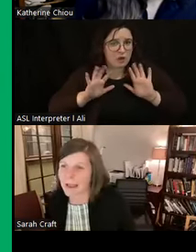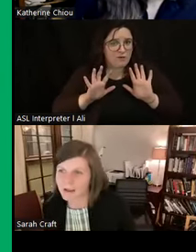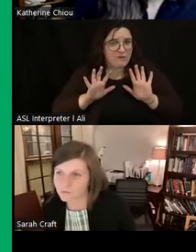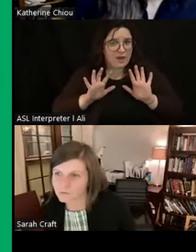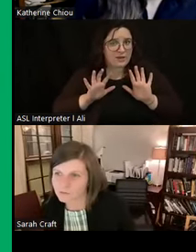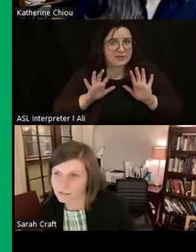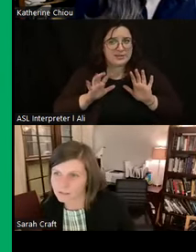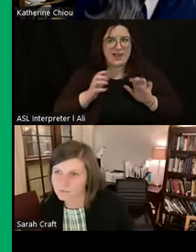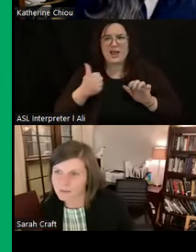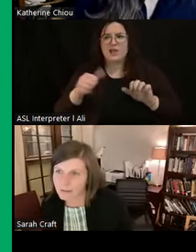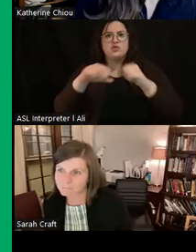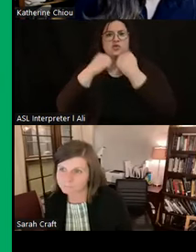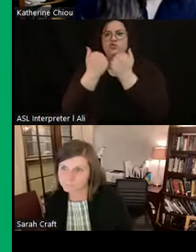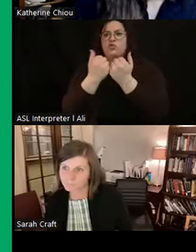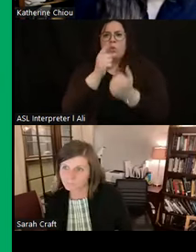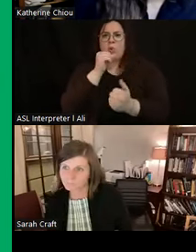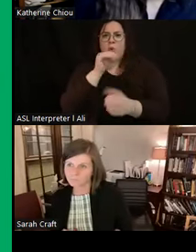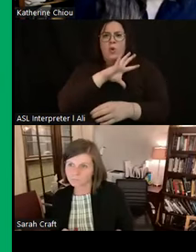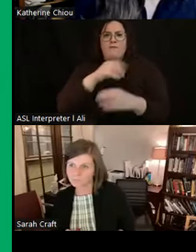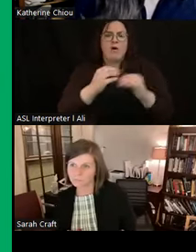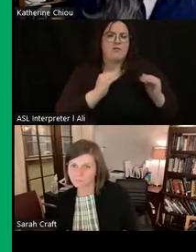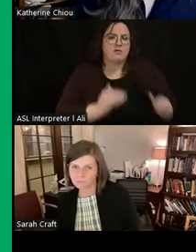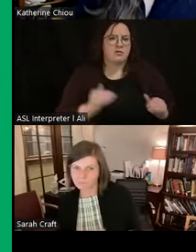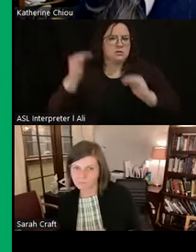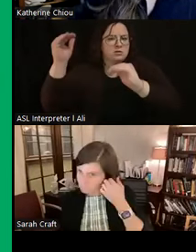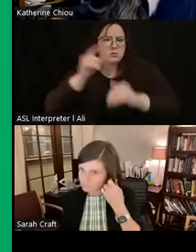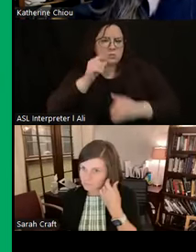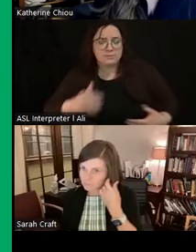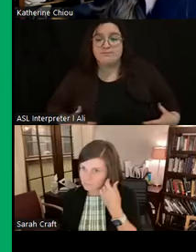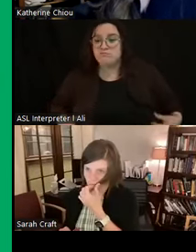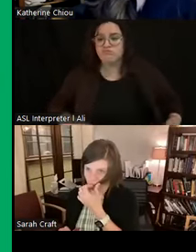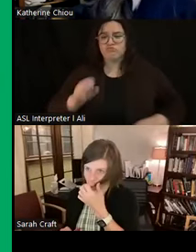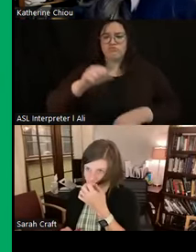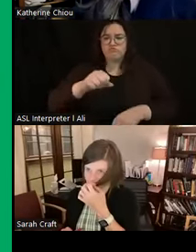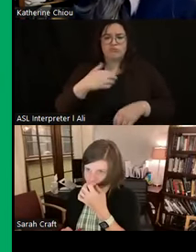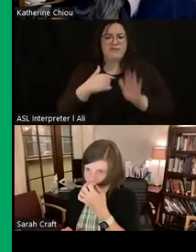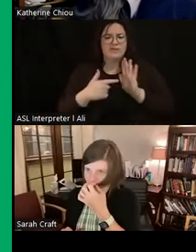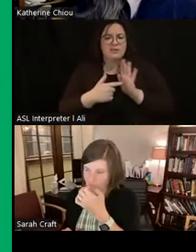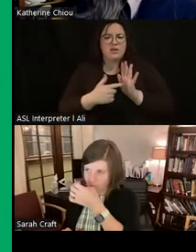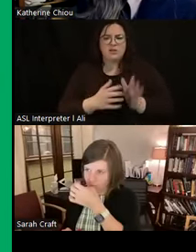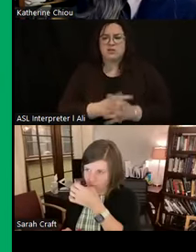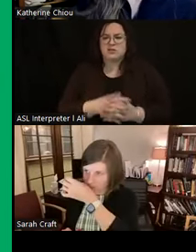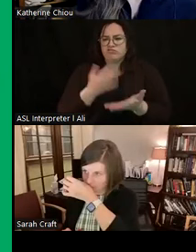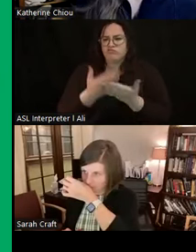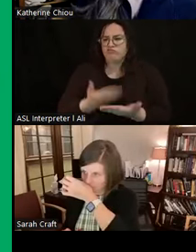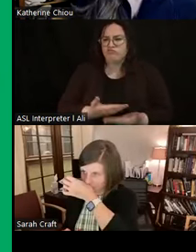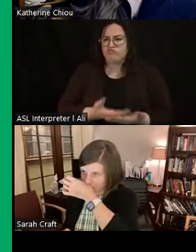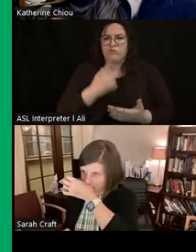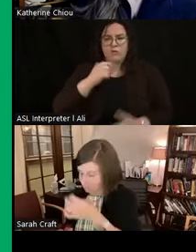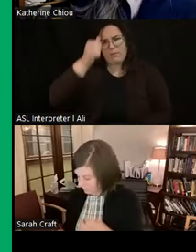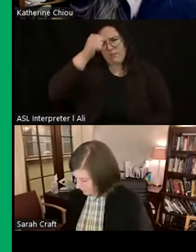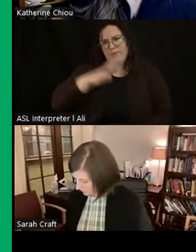social past to any of that. Yeah, I mean, we do have examples in the Andean record throughout of both men